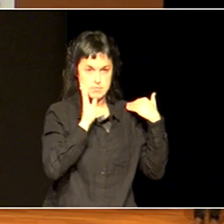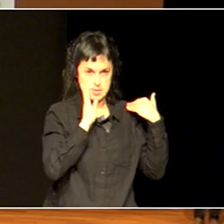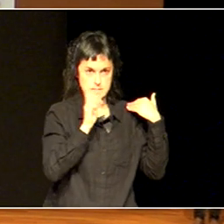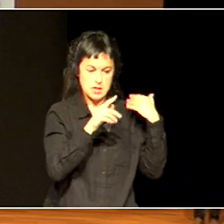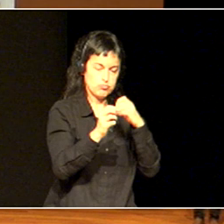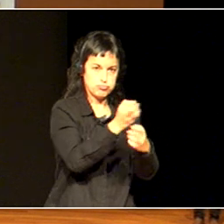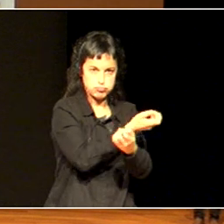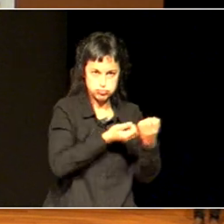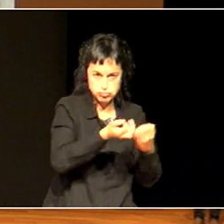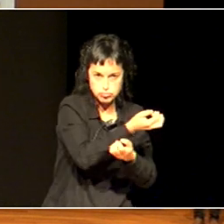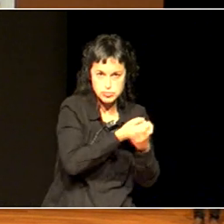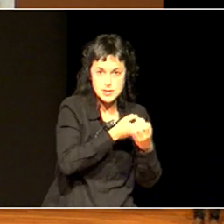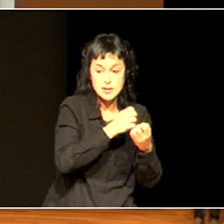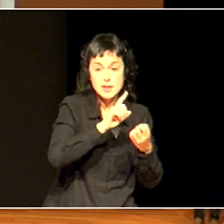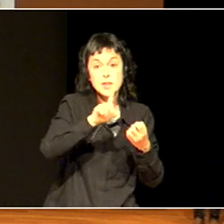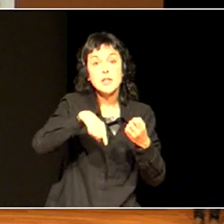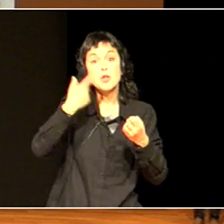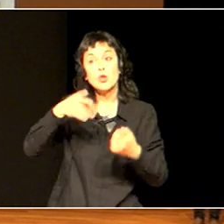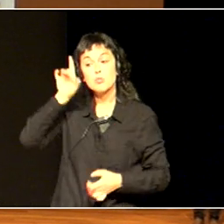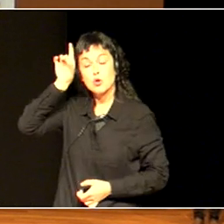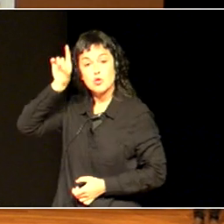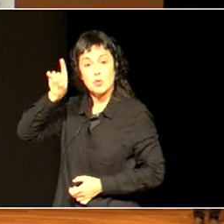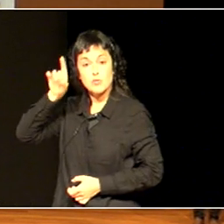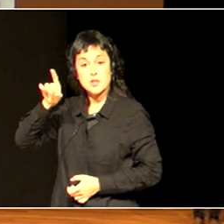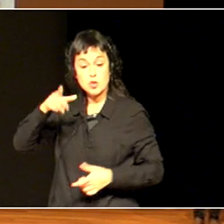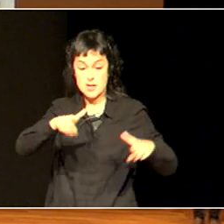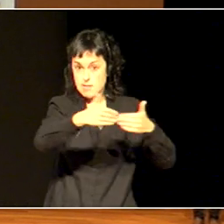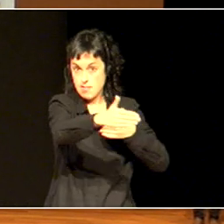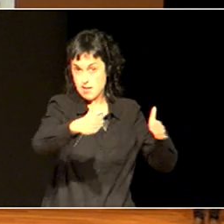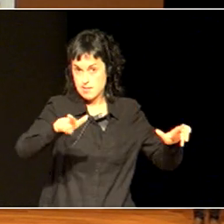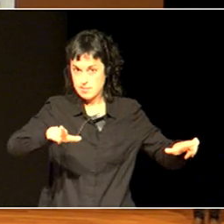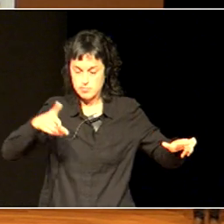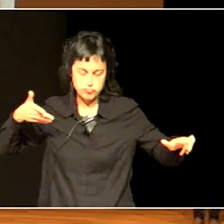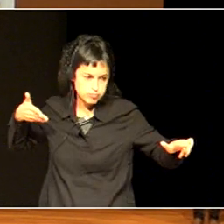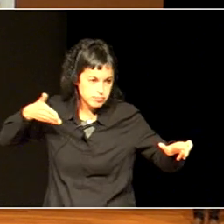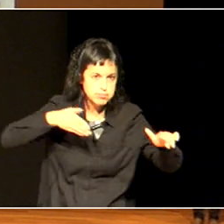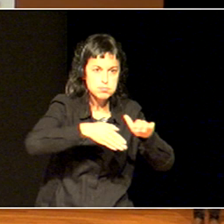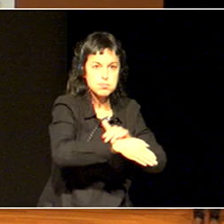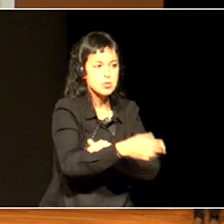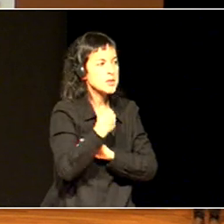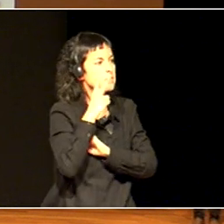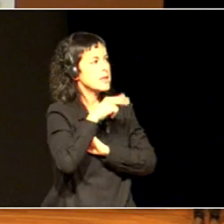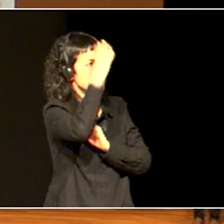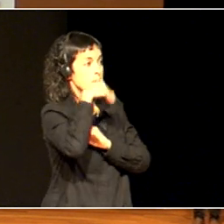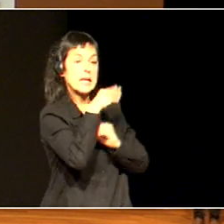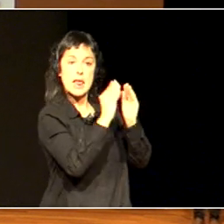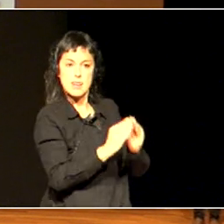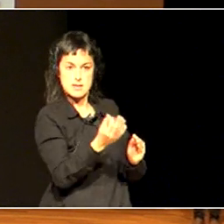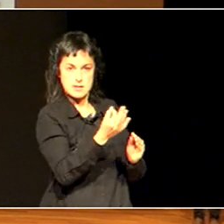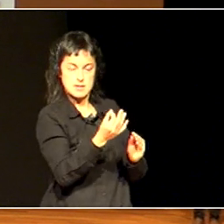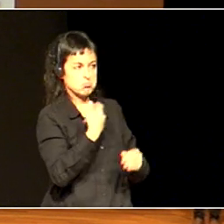parents had done, and the headteacher invited them to put their little editions, their post-it